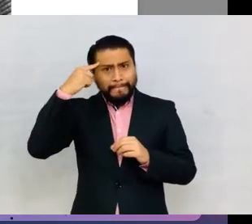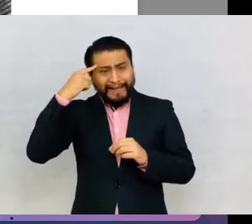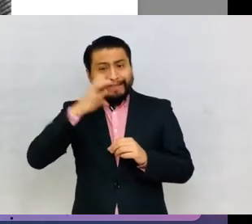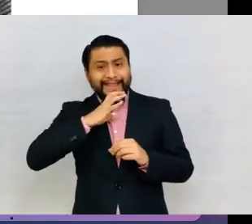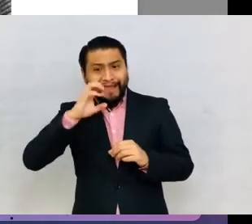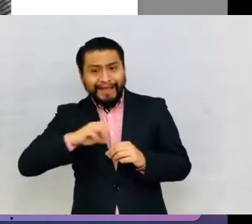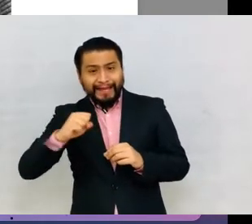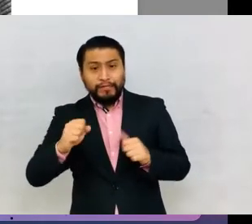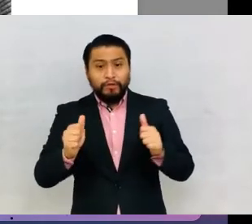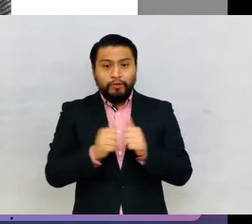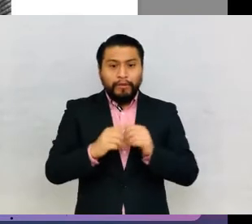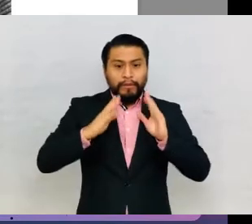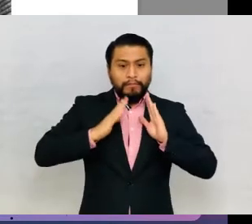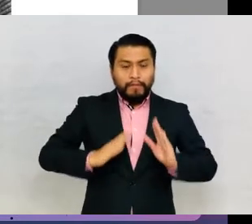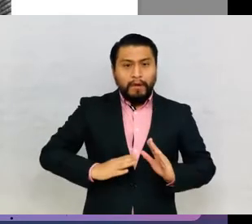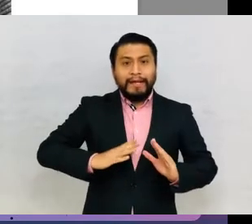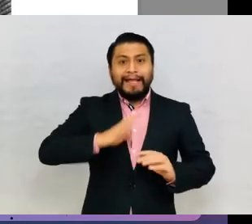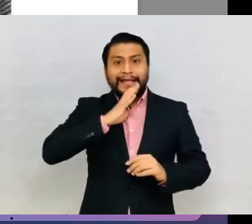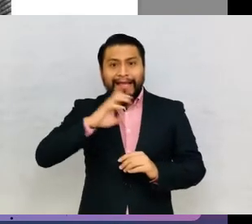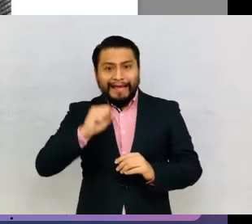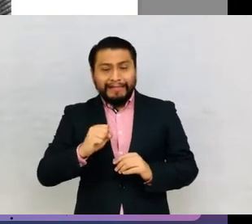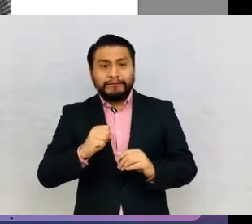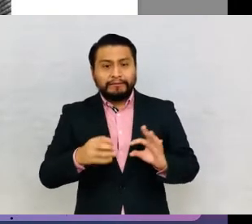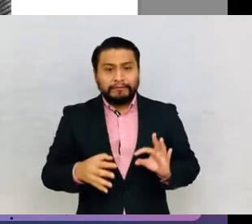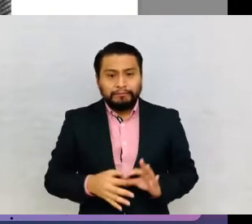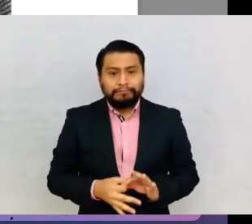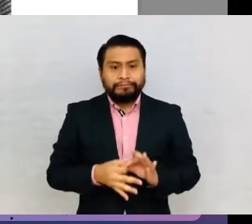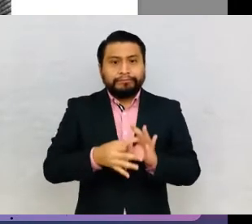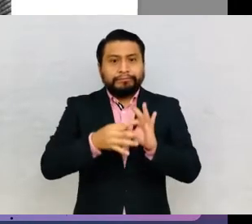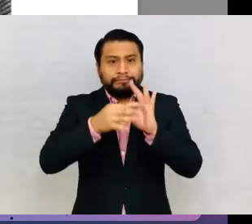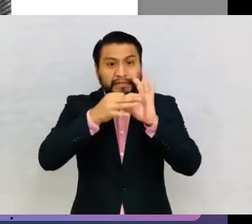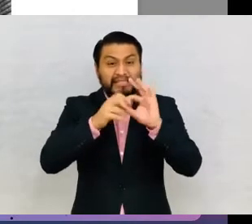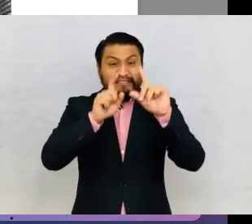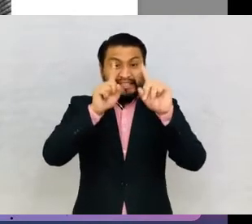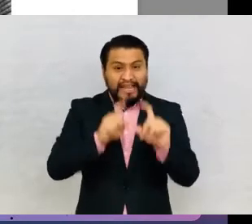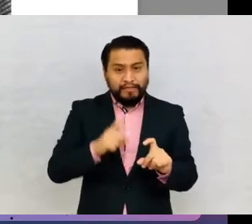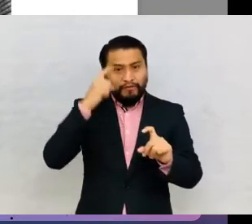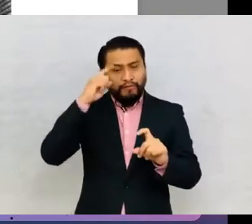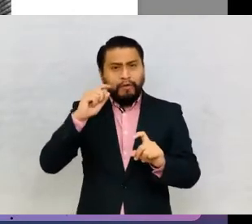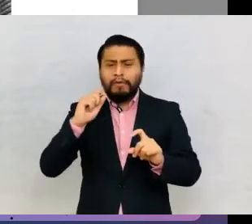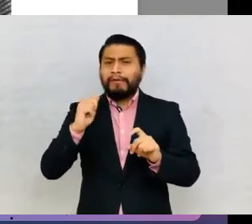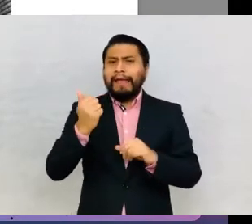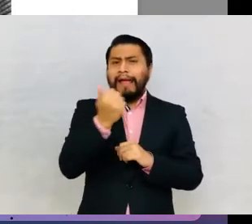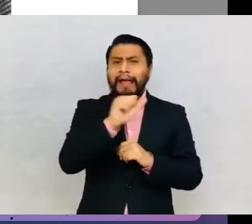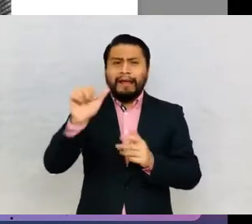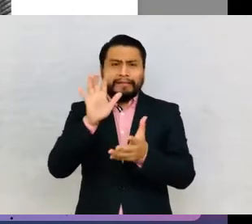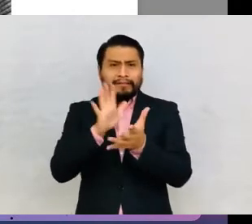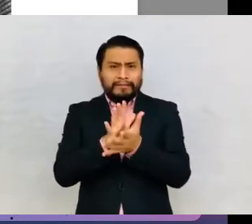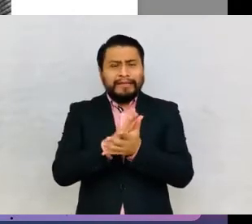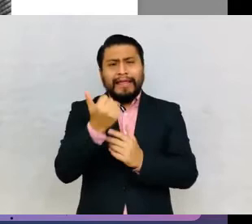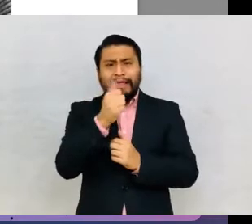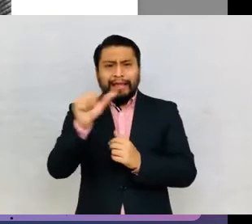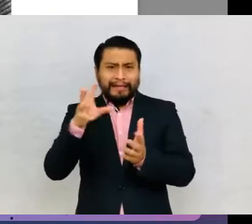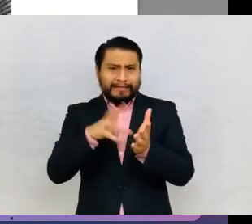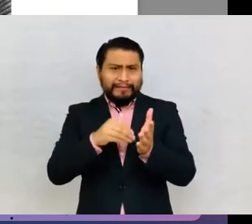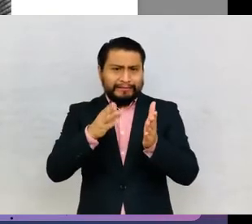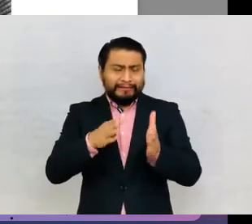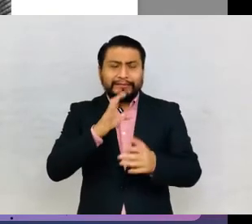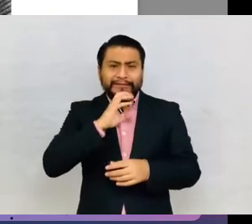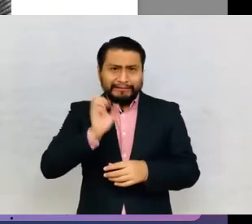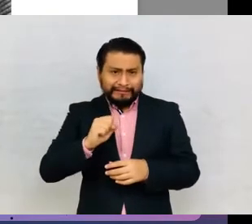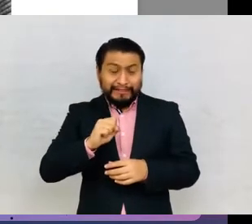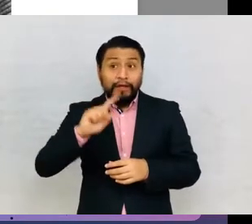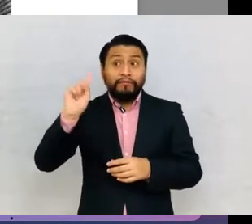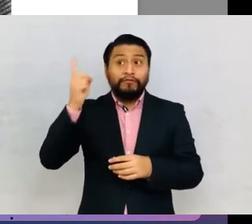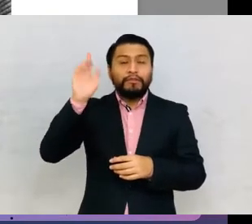adapted it into a test that could be applied to all students in any school. With this, graded school made room for intelligence tests,